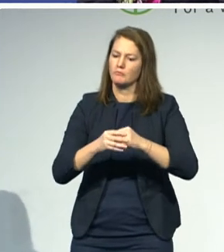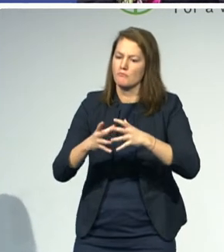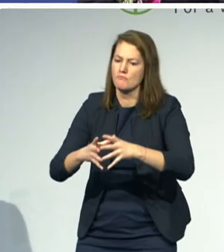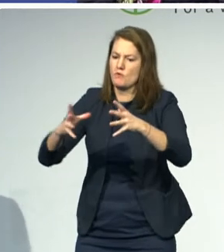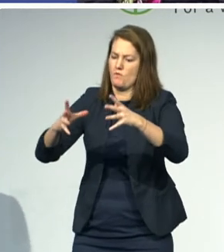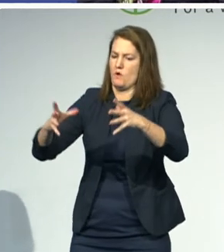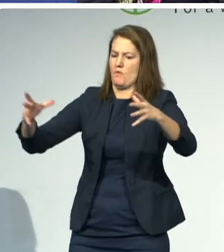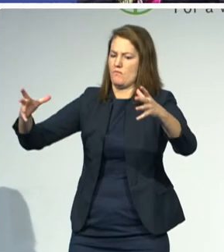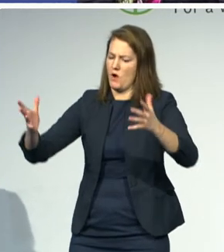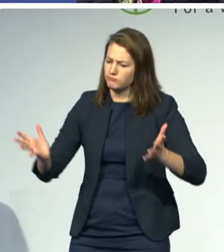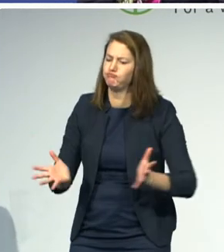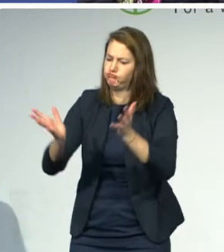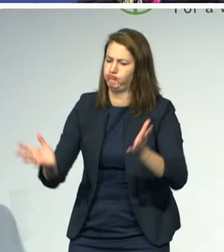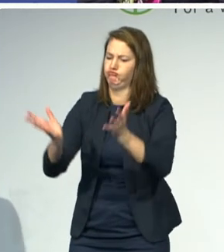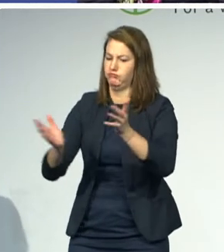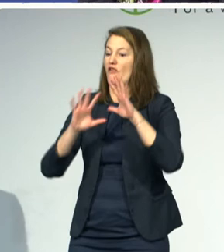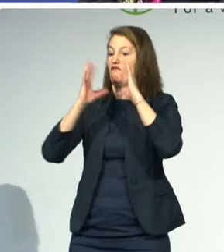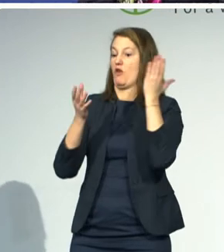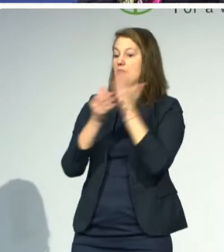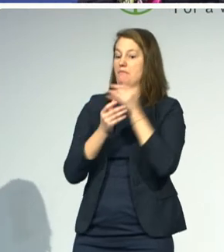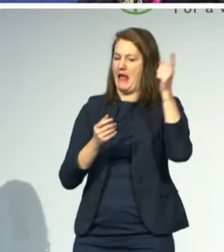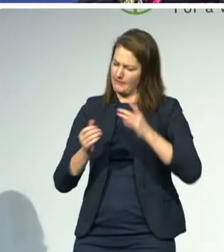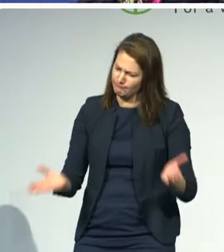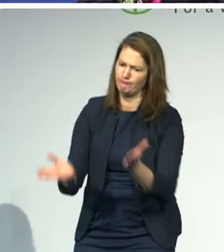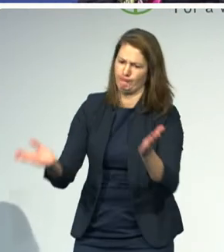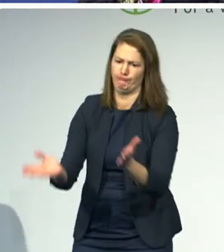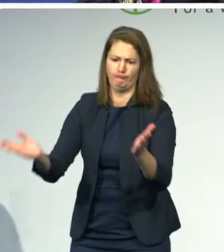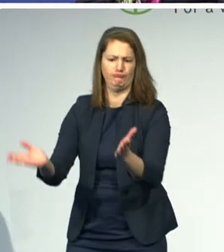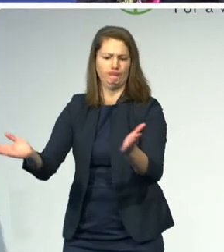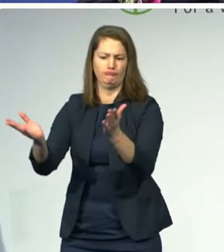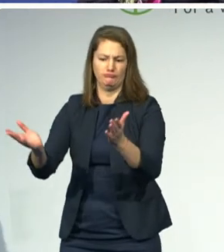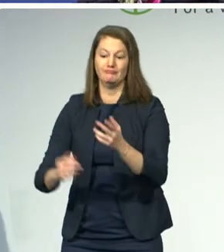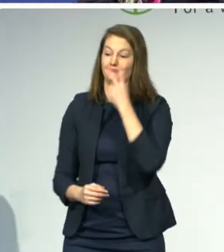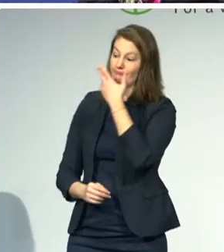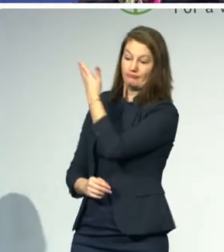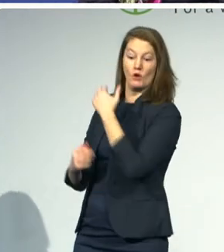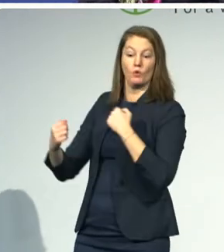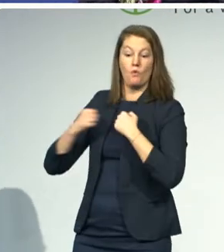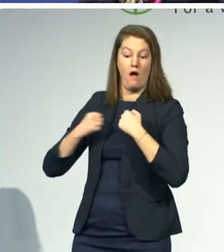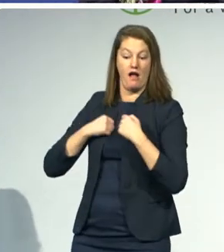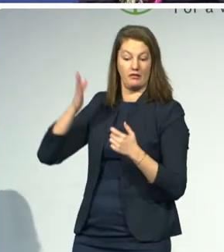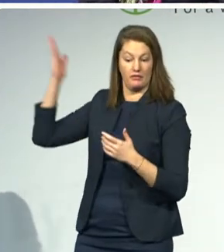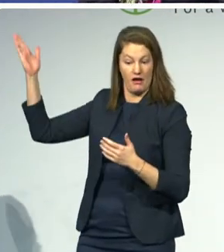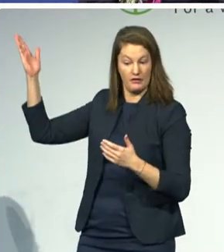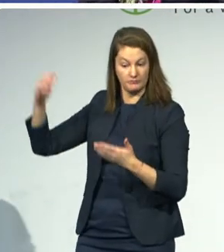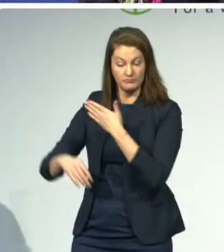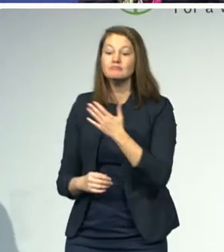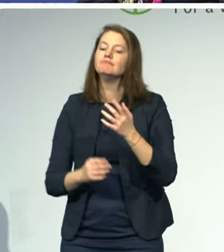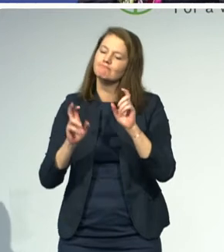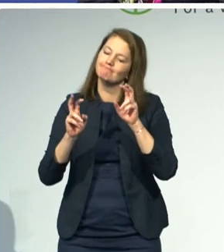of Rwanda to help in disseminating their special needs and inclusive education policy.